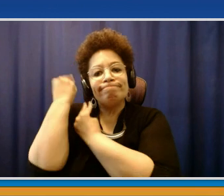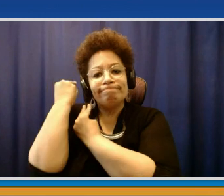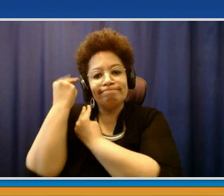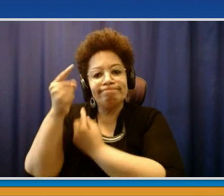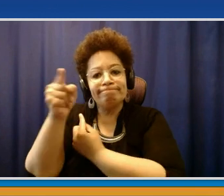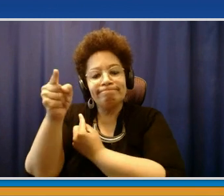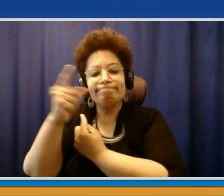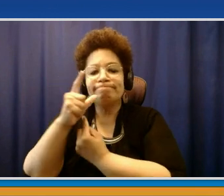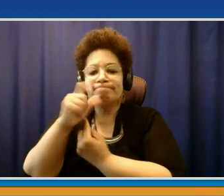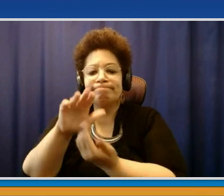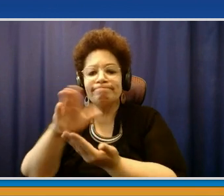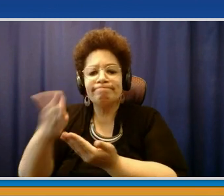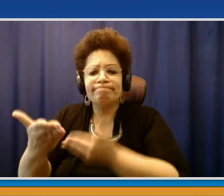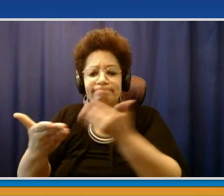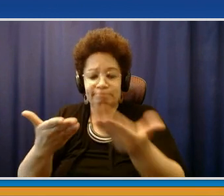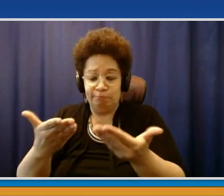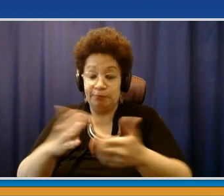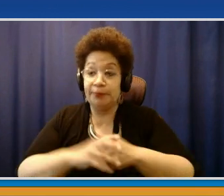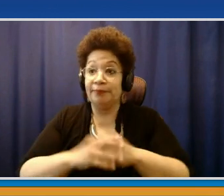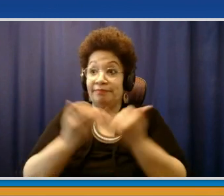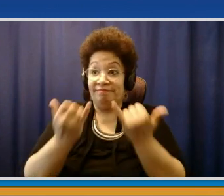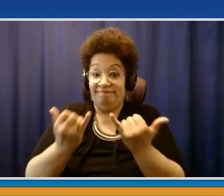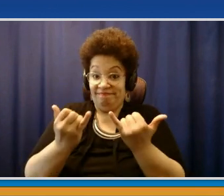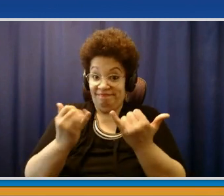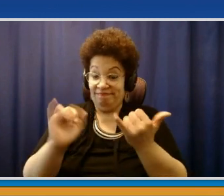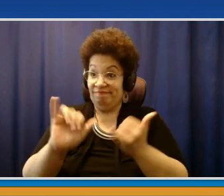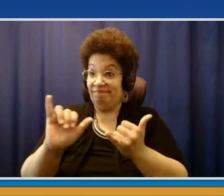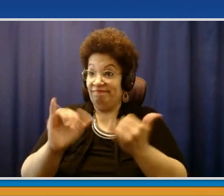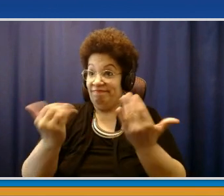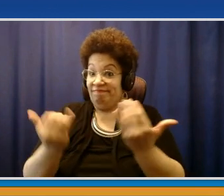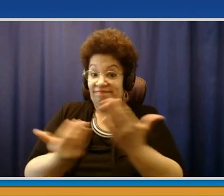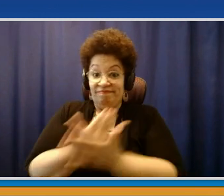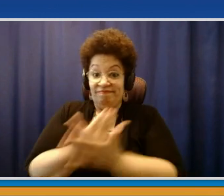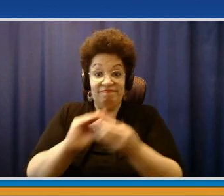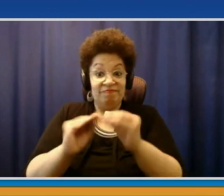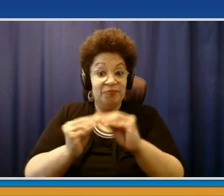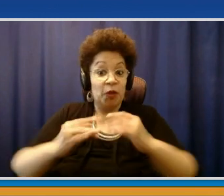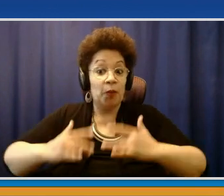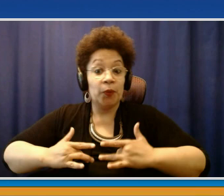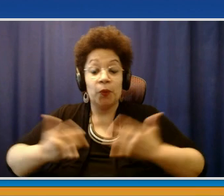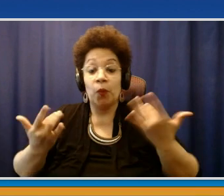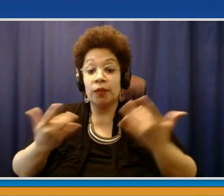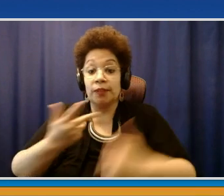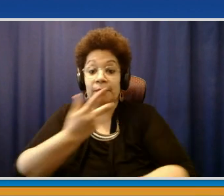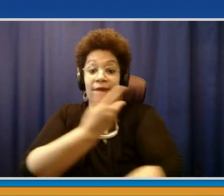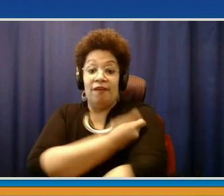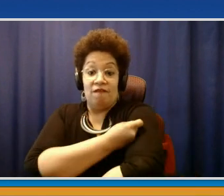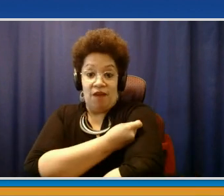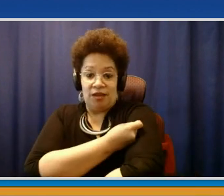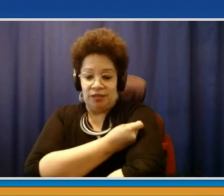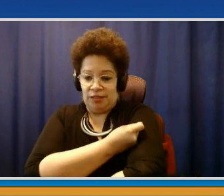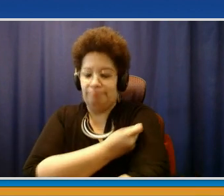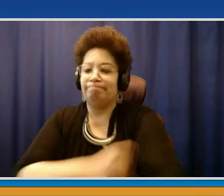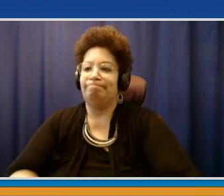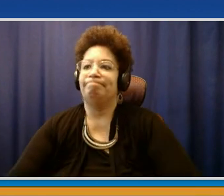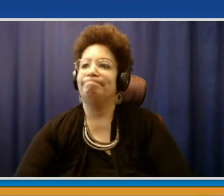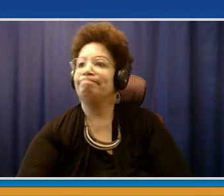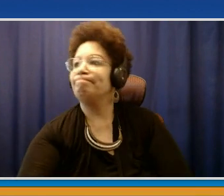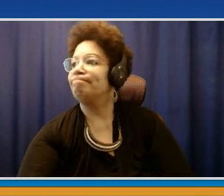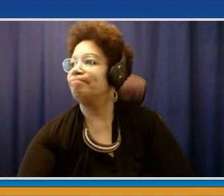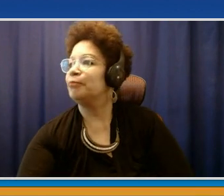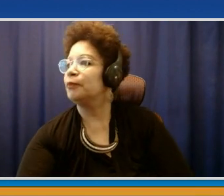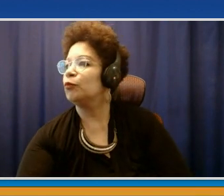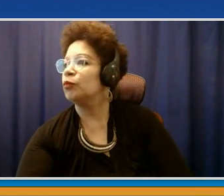get numbers every Tuesday from the state that update where we are. So I'm almost at the end of a week cycle with the following numbers. But we have